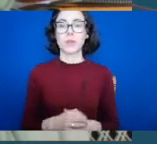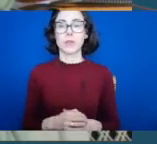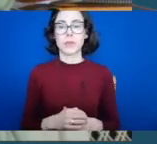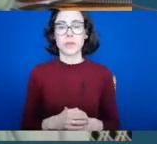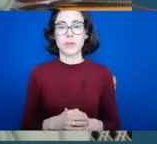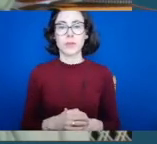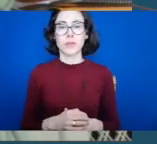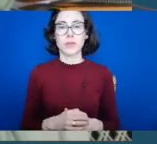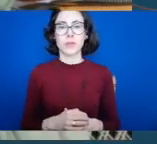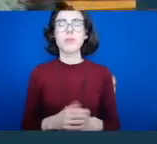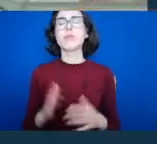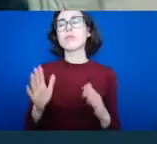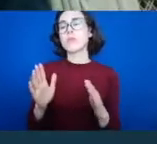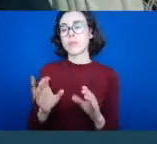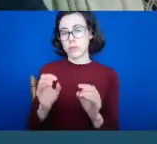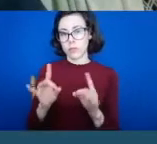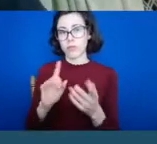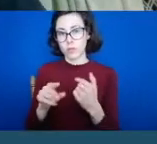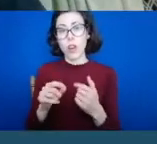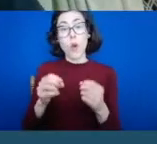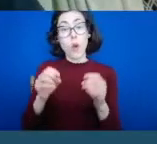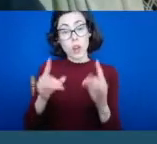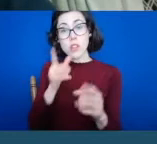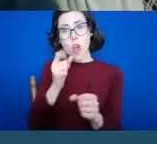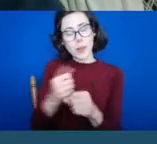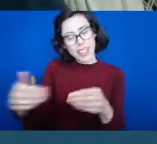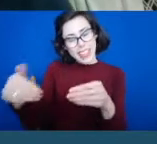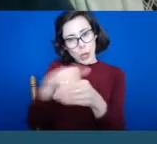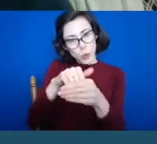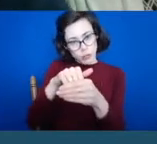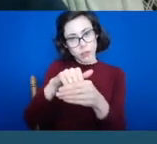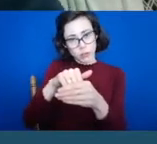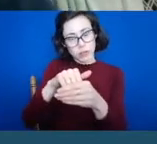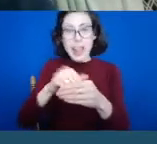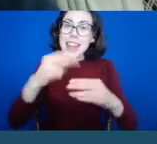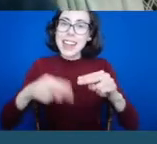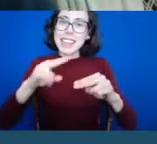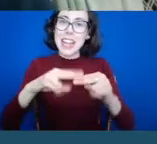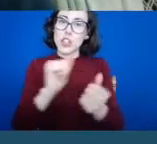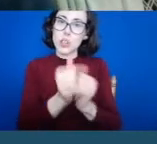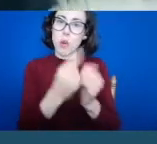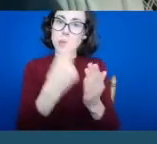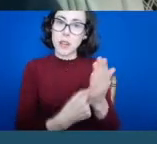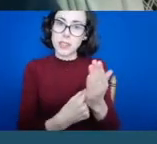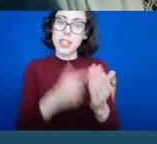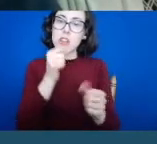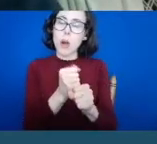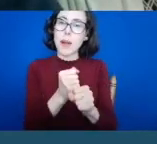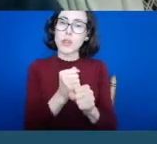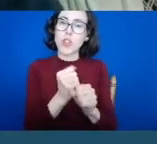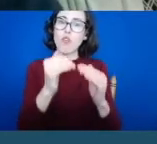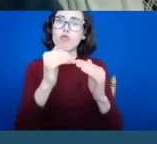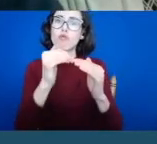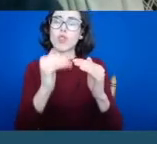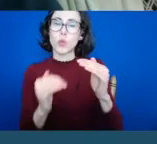specifically about inclusion, the national sports policy talks about reducing the gradient, making